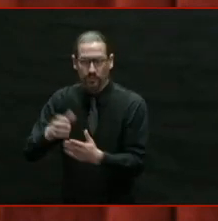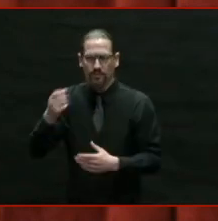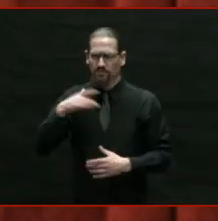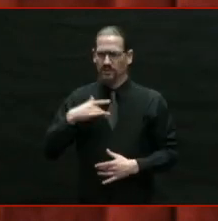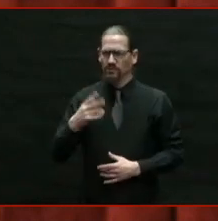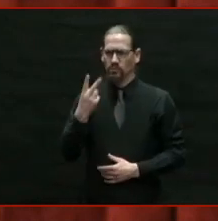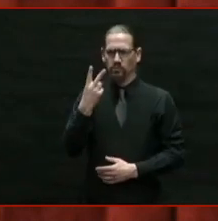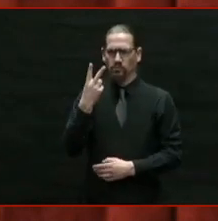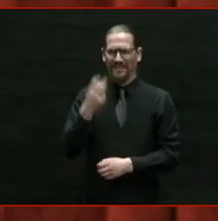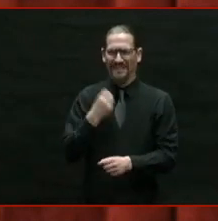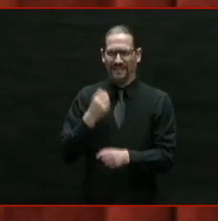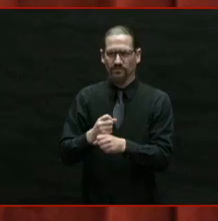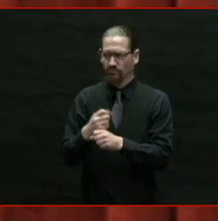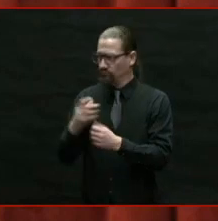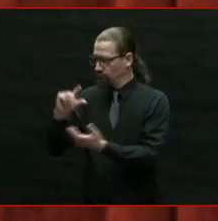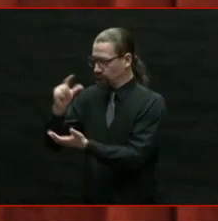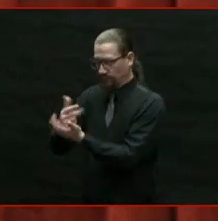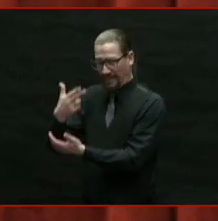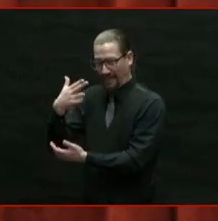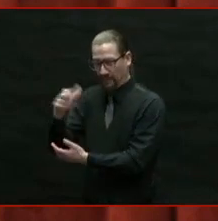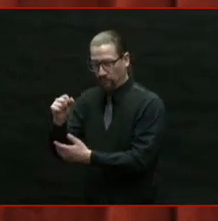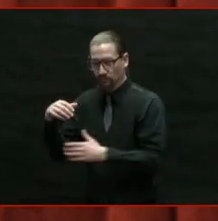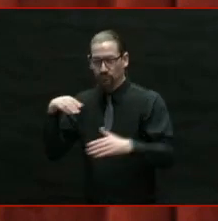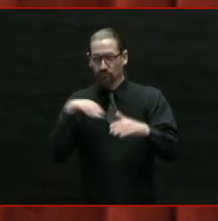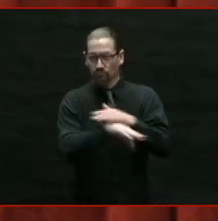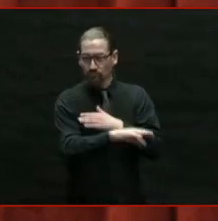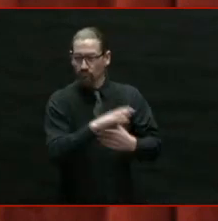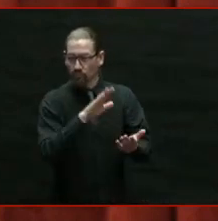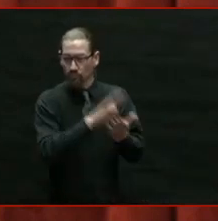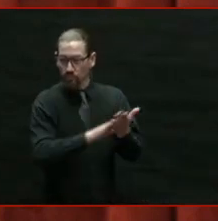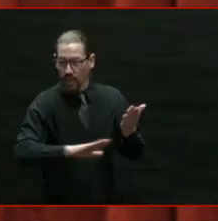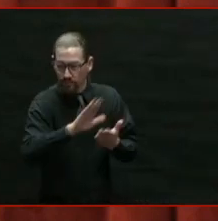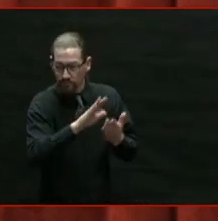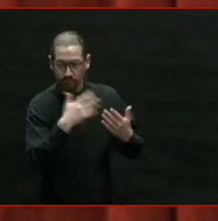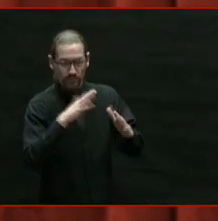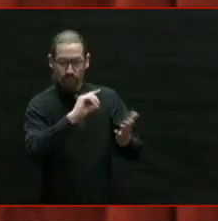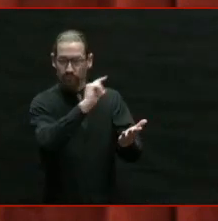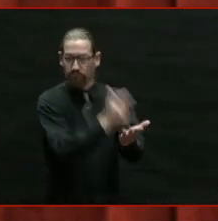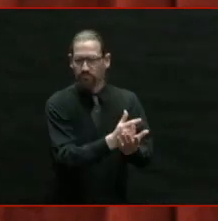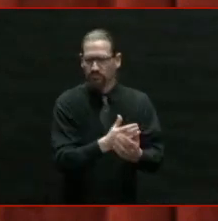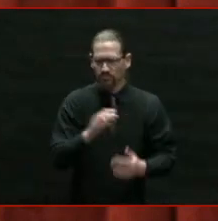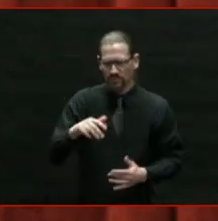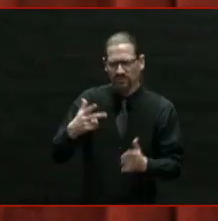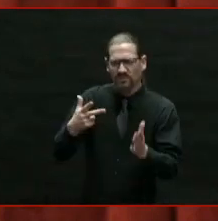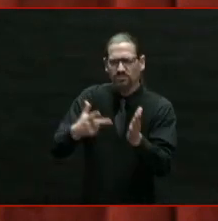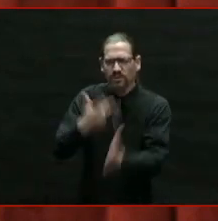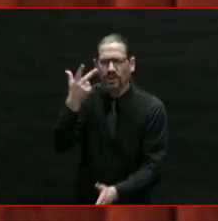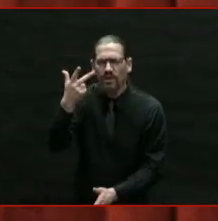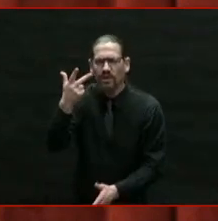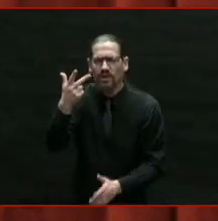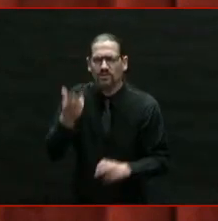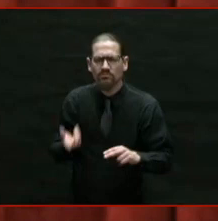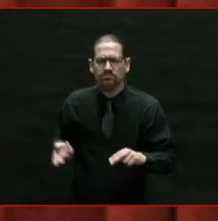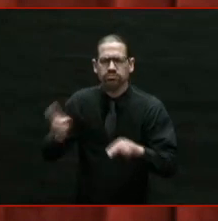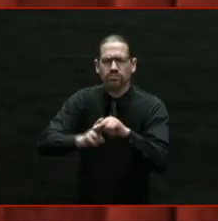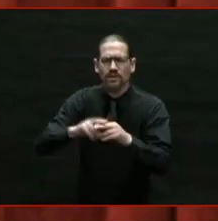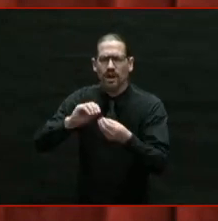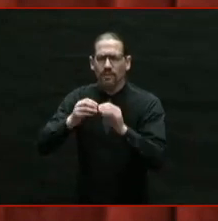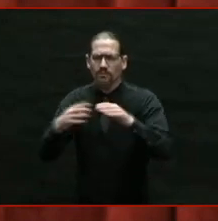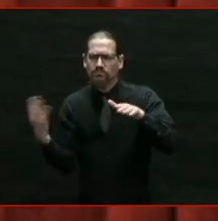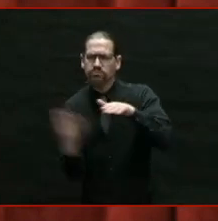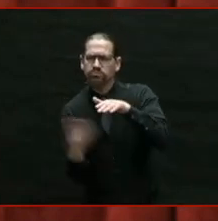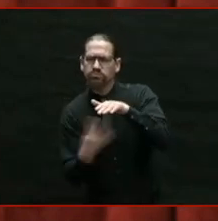and increased by 500% for students of color.